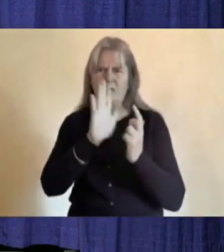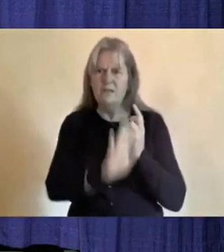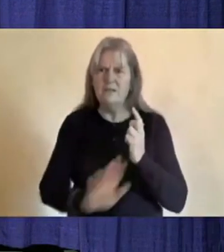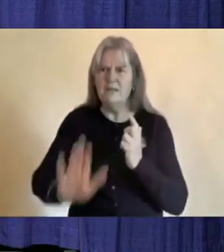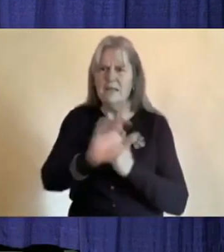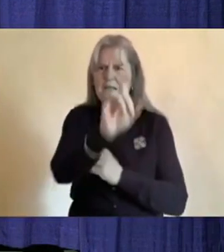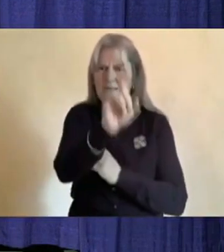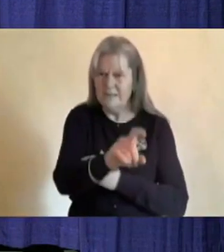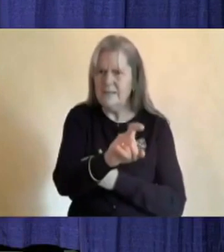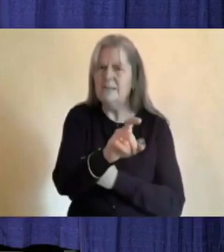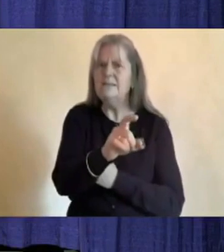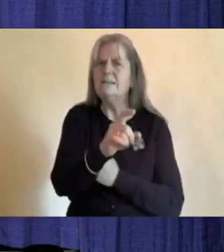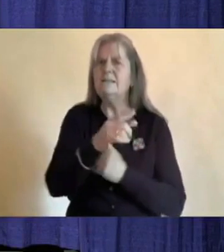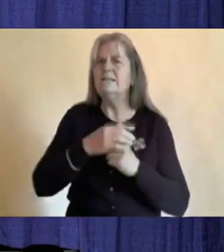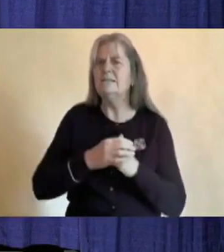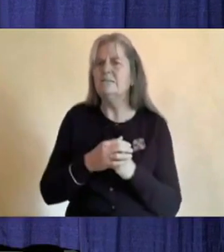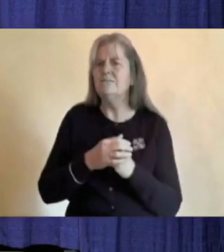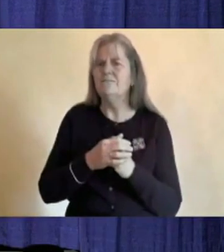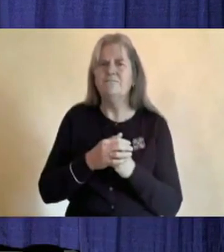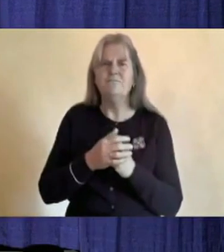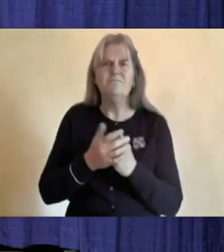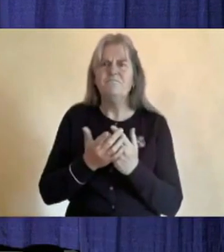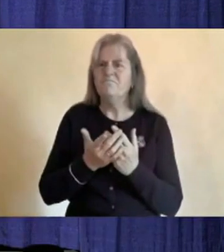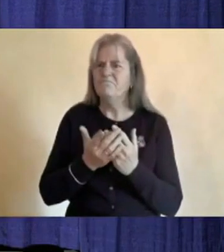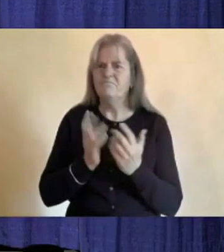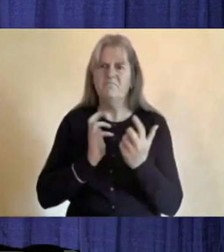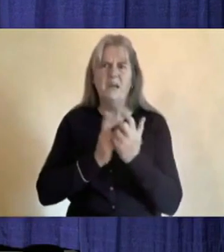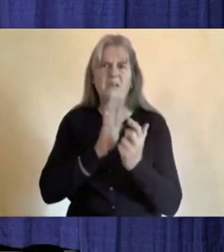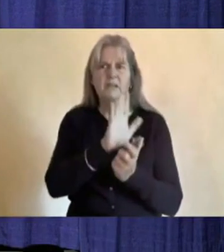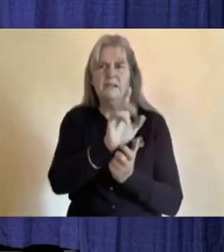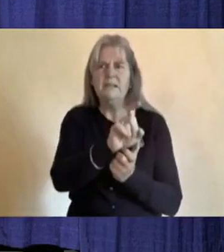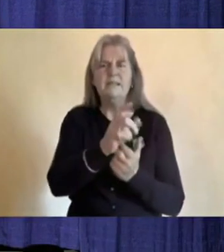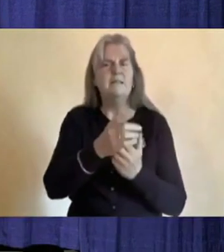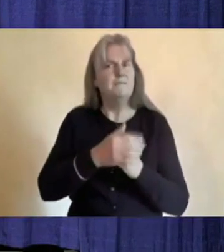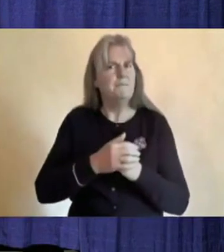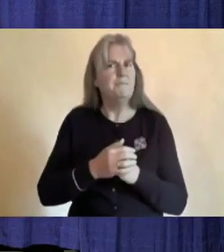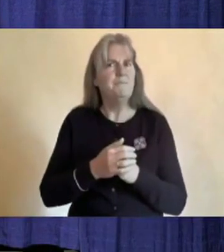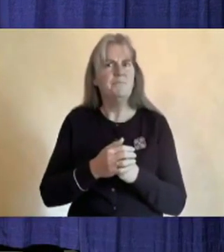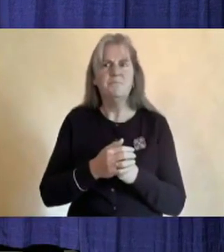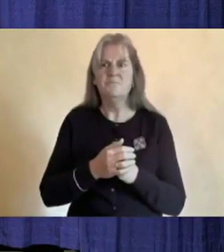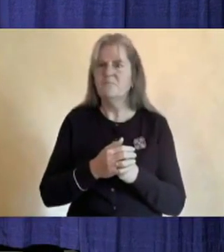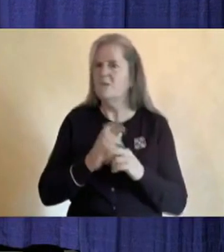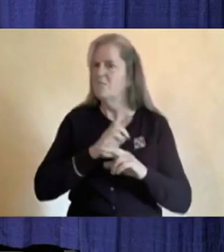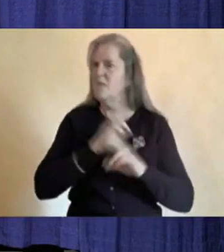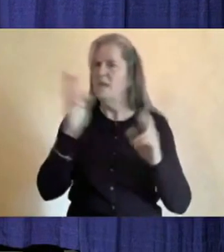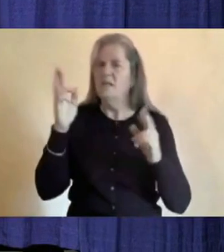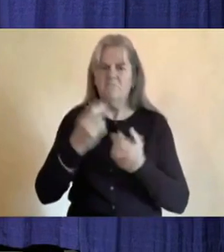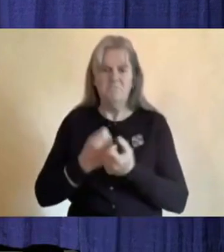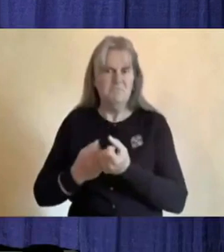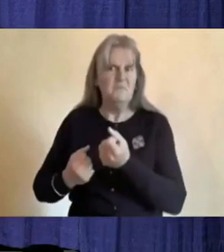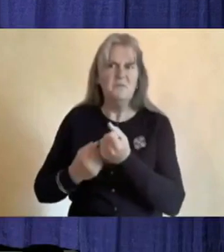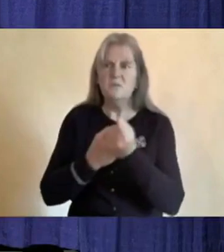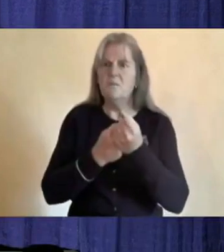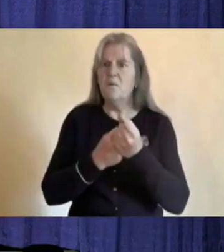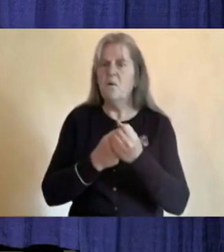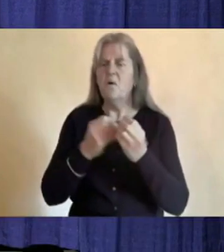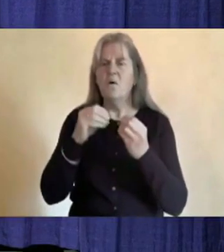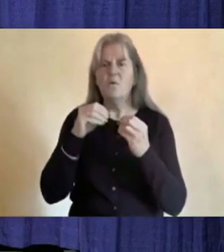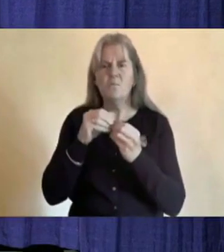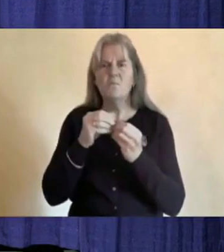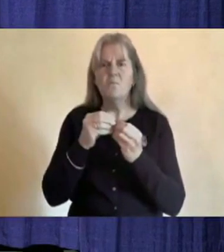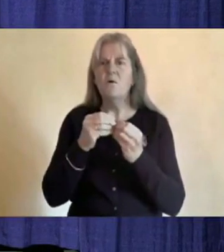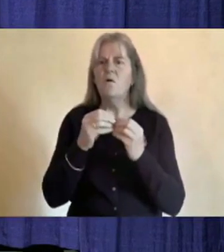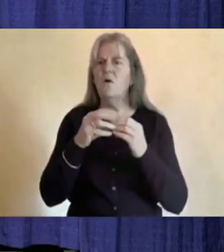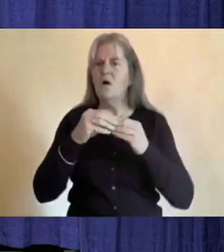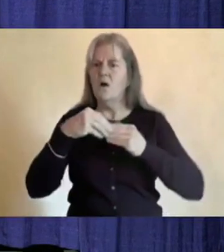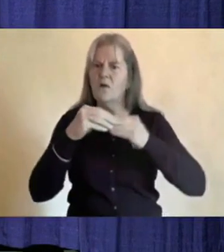students in their learning where they are. They are supporting students by providing more personalized, flexible learning